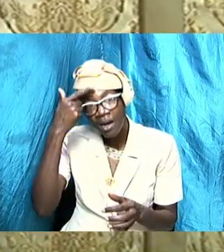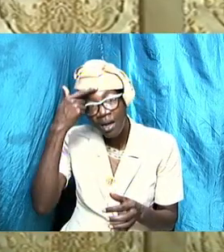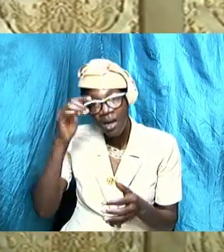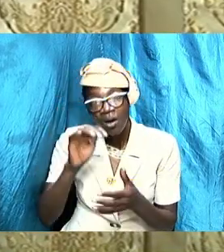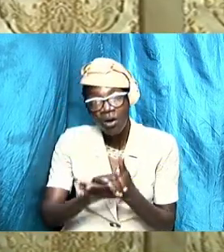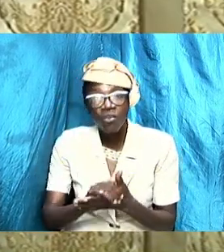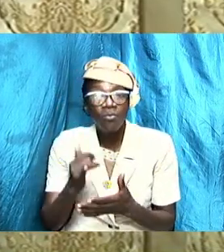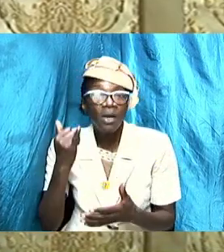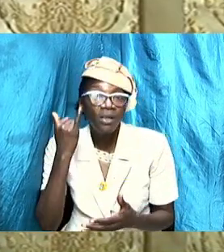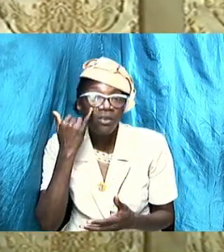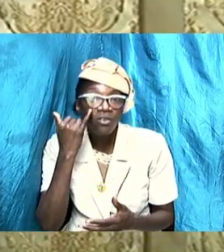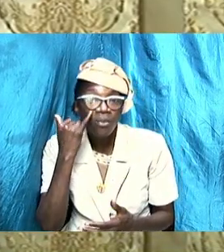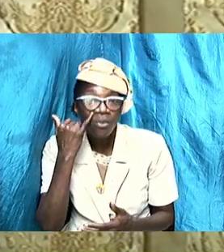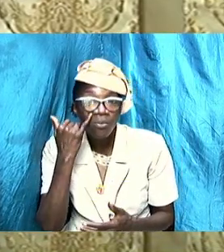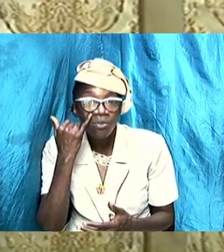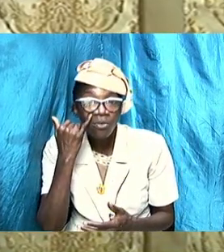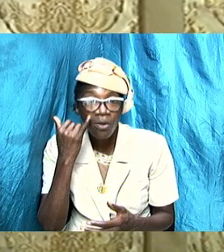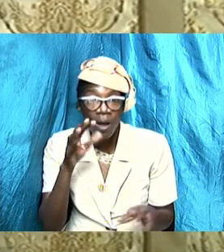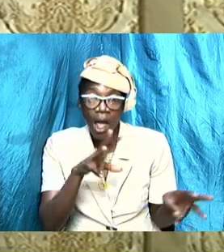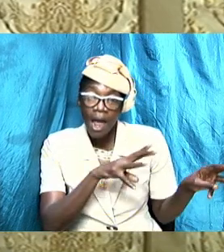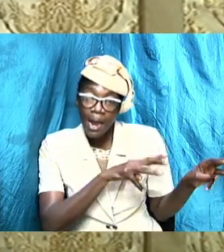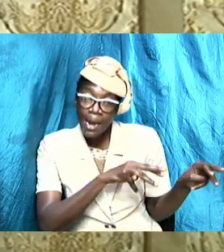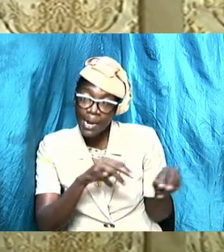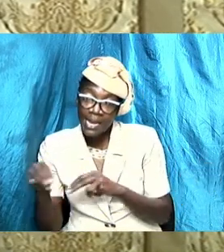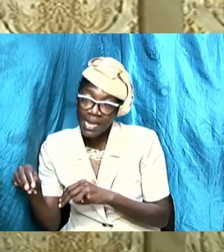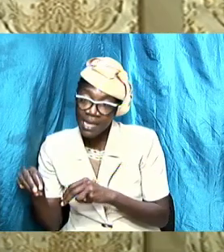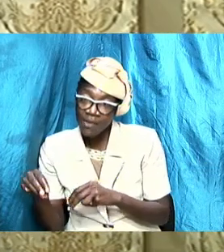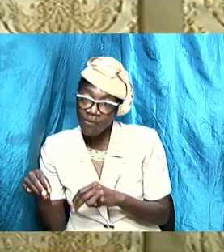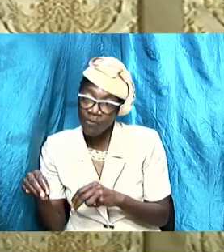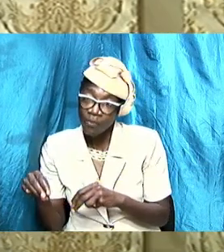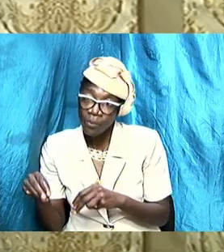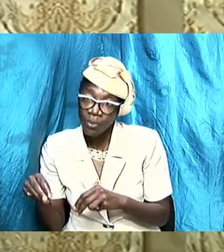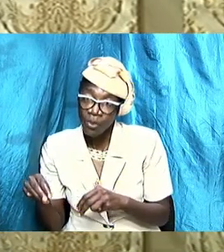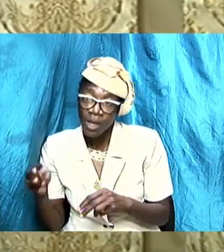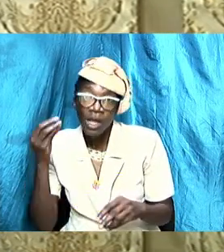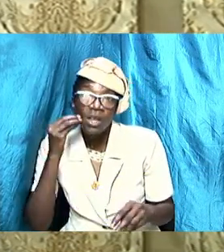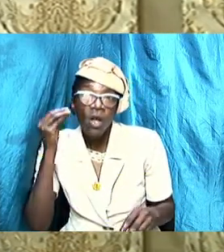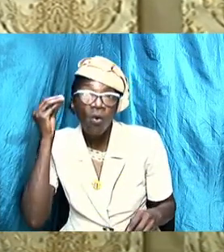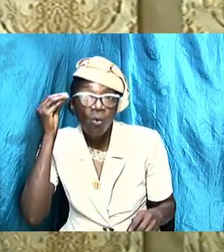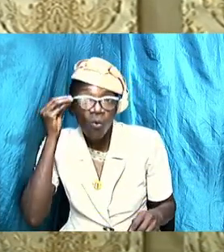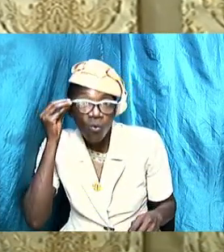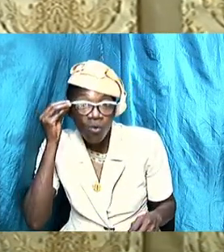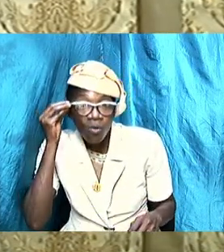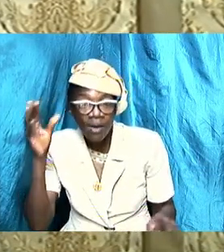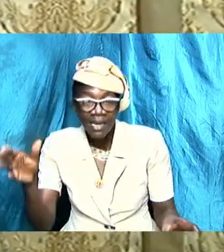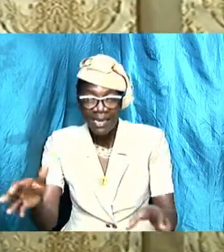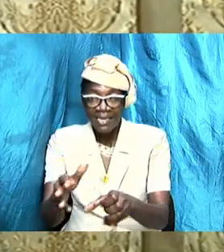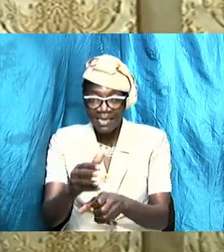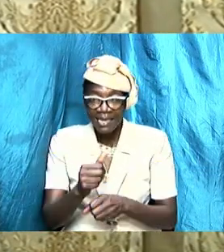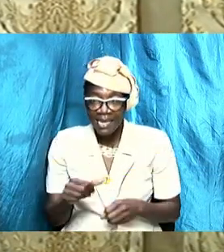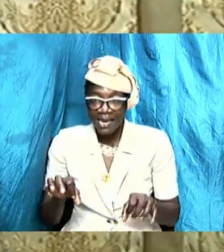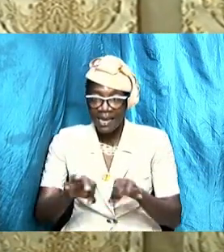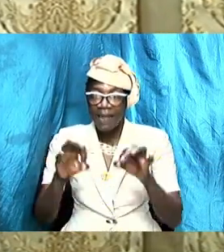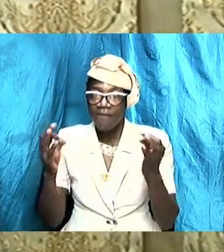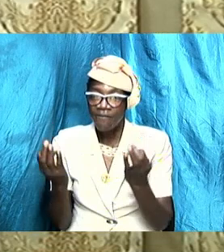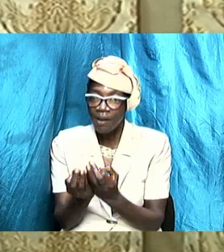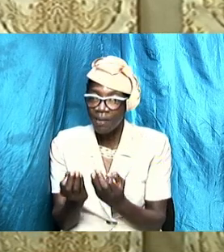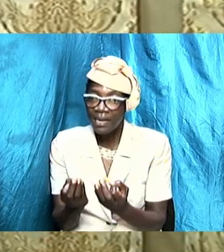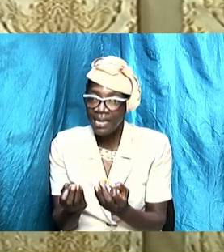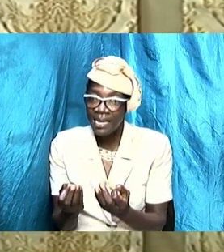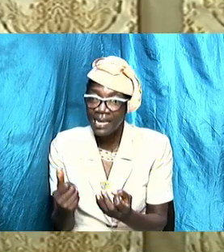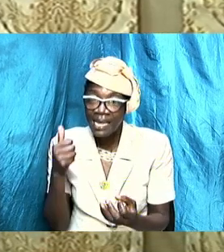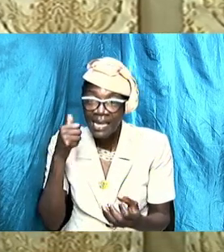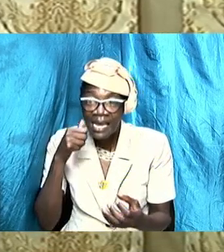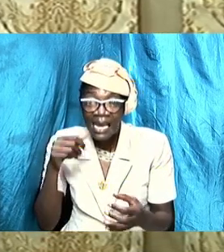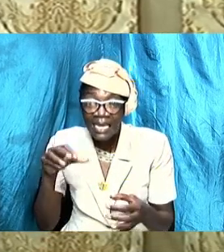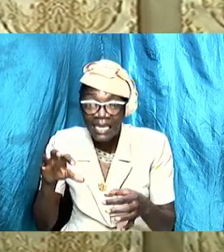to leave their base and take on their own family join himself to his wife and stick to